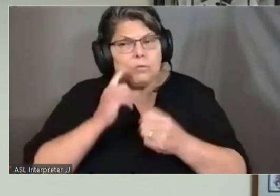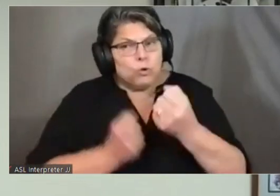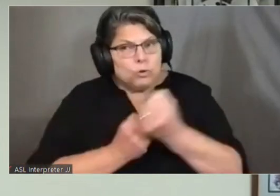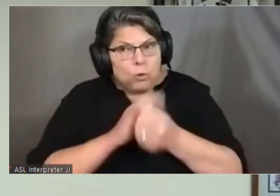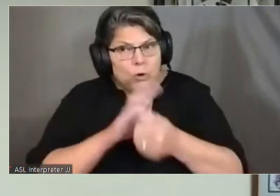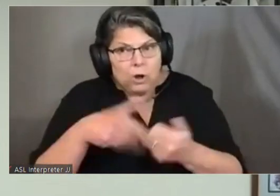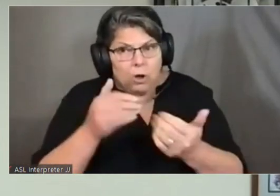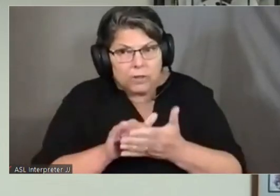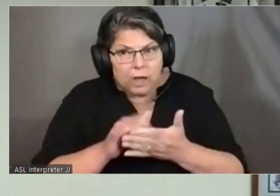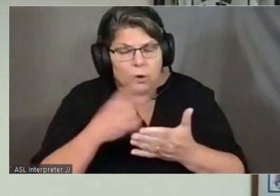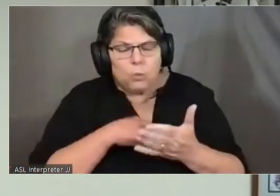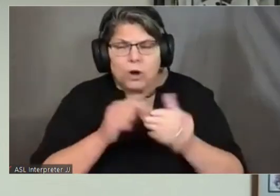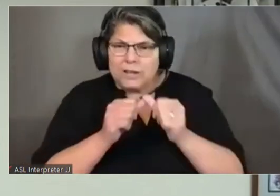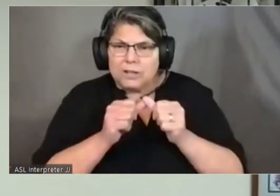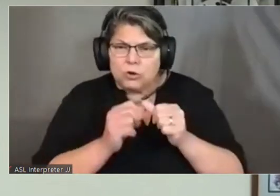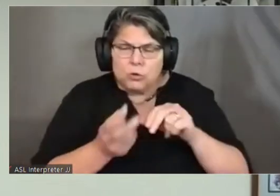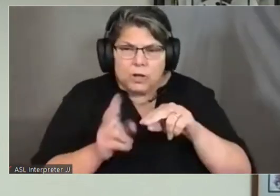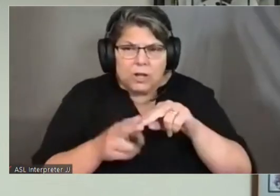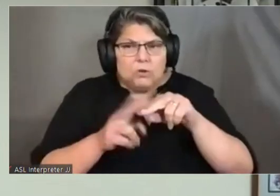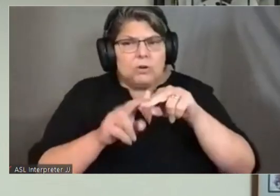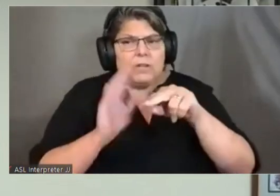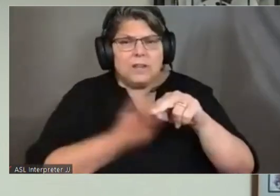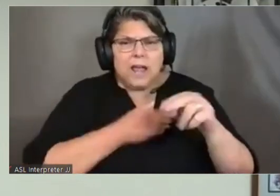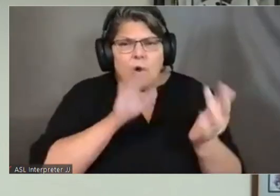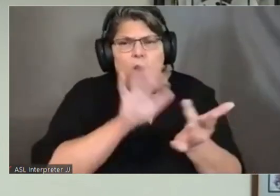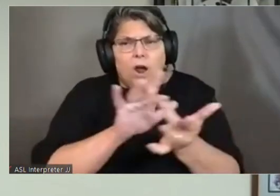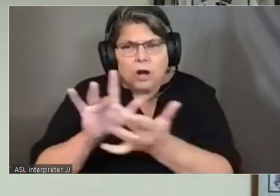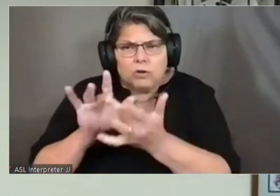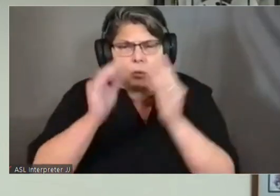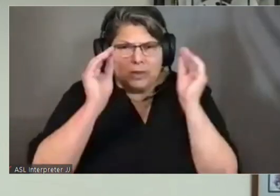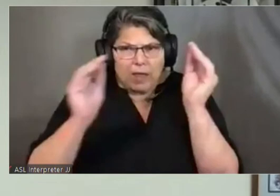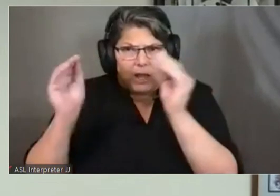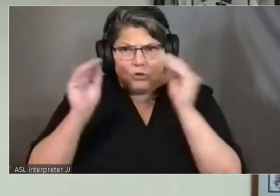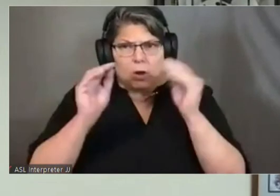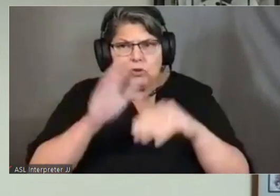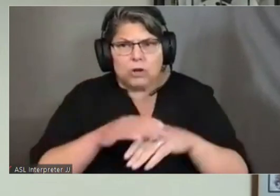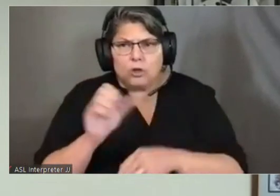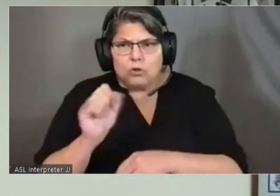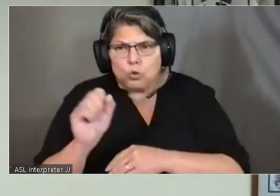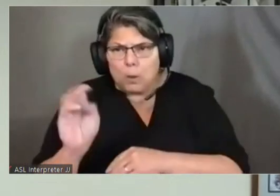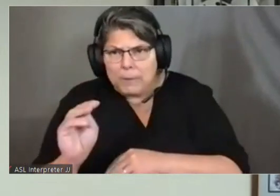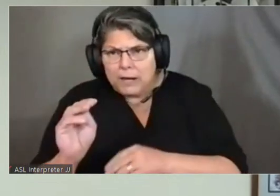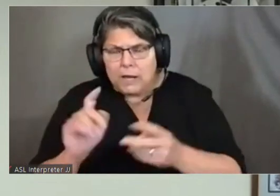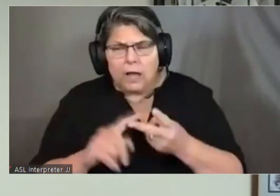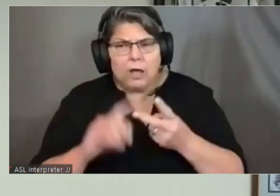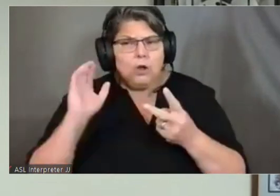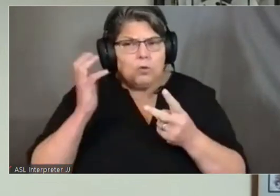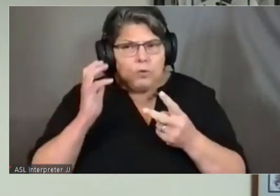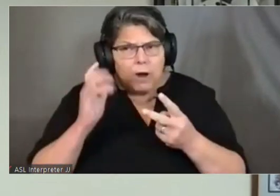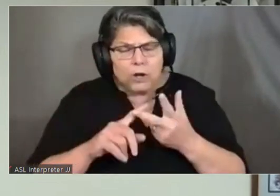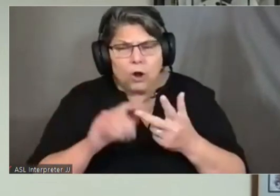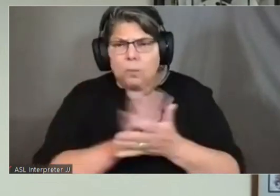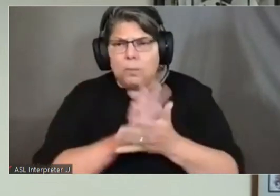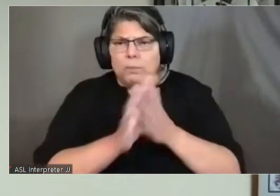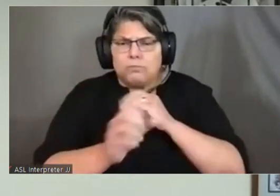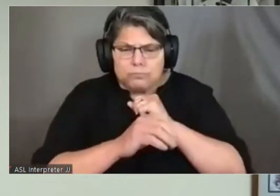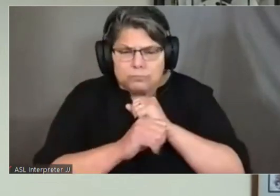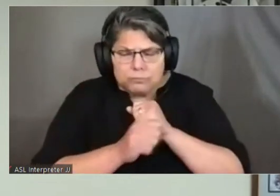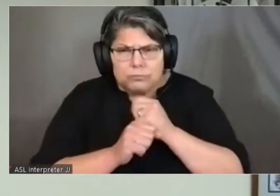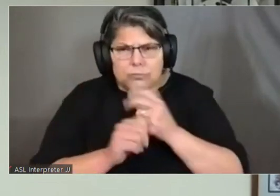and increasing our outreach with education on social media and radio as well as flyers, door hangers,